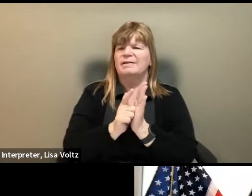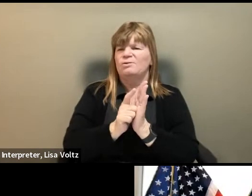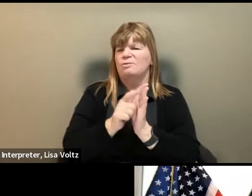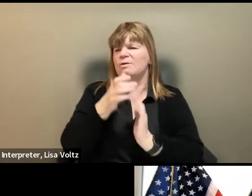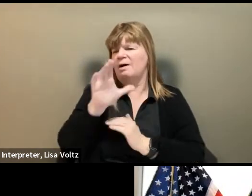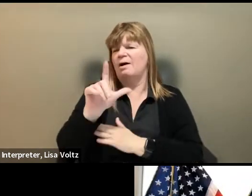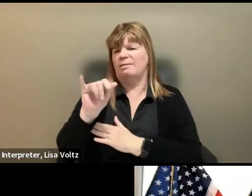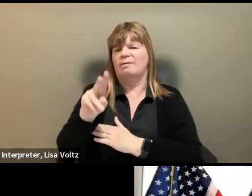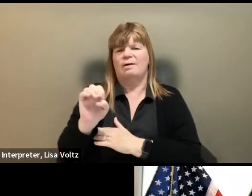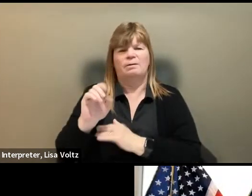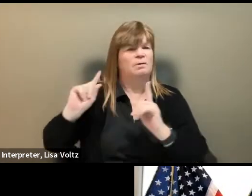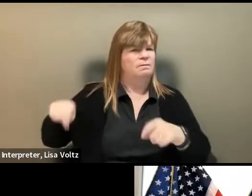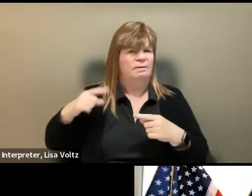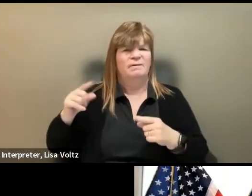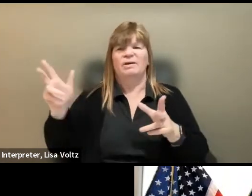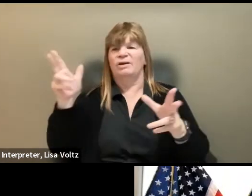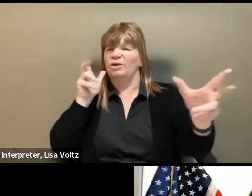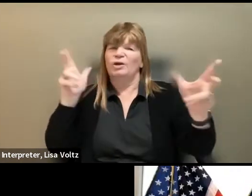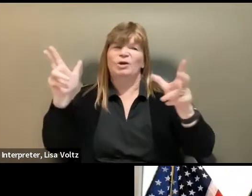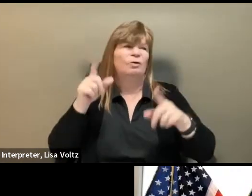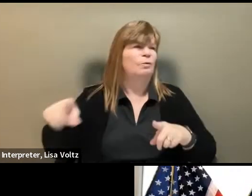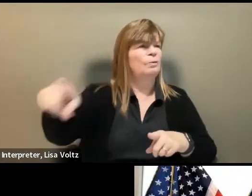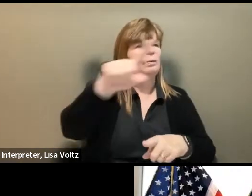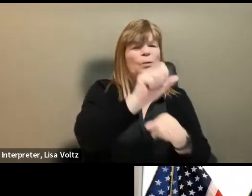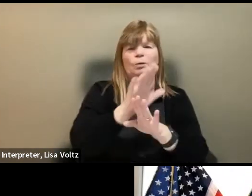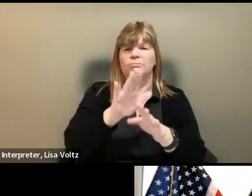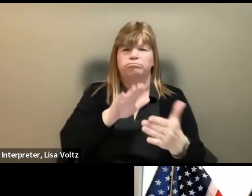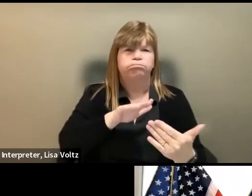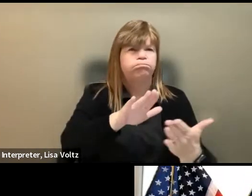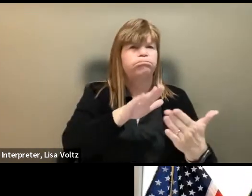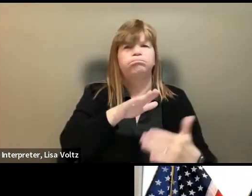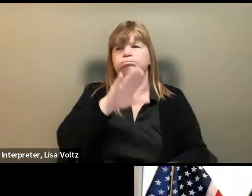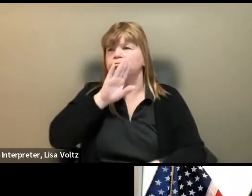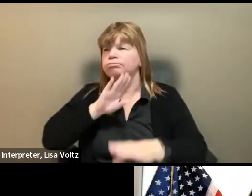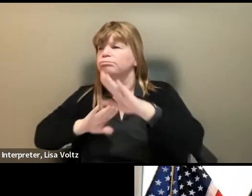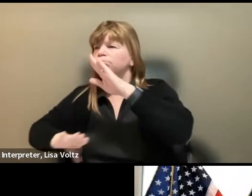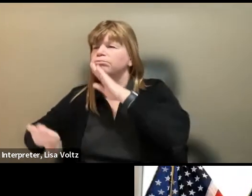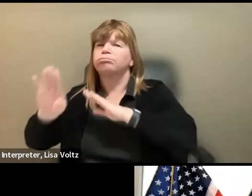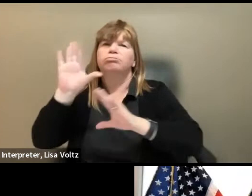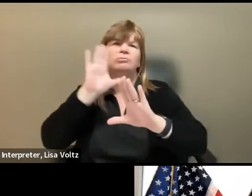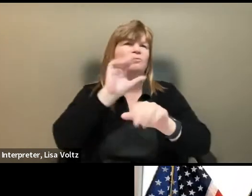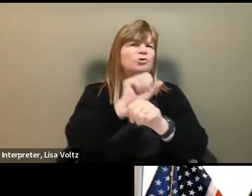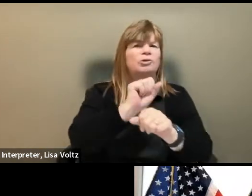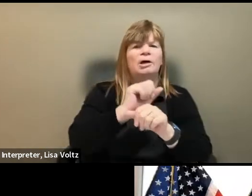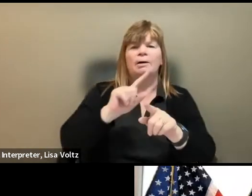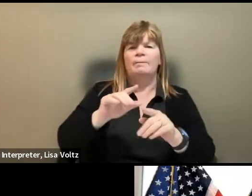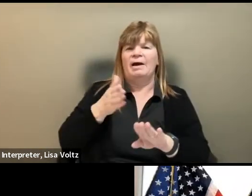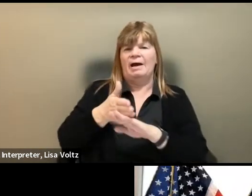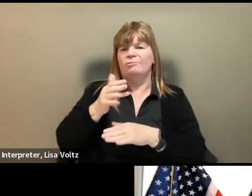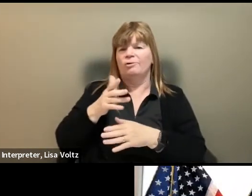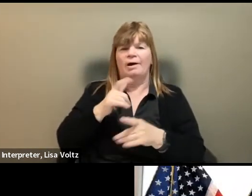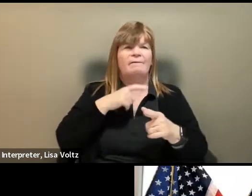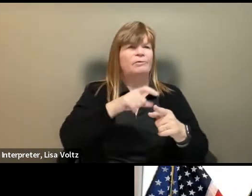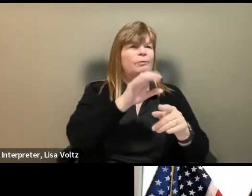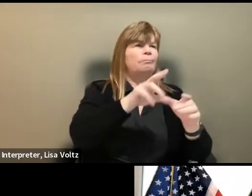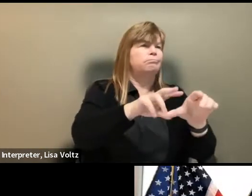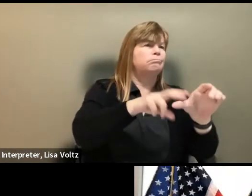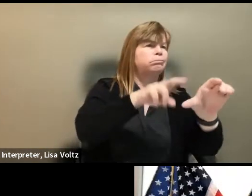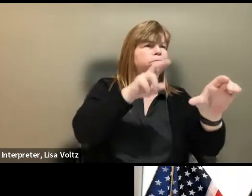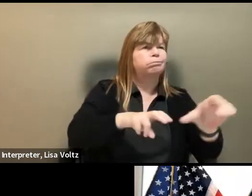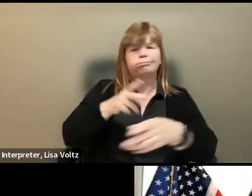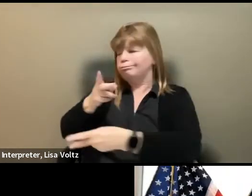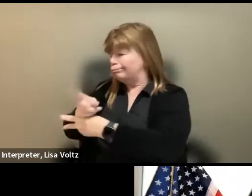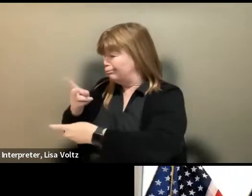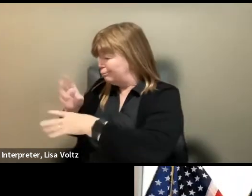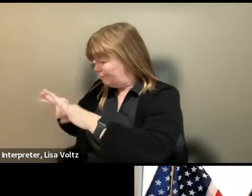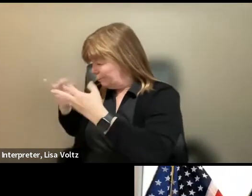we have long heard from workers facing challenges looking for jobs after an extended period of caring for a loved one. And